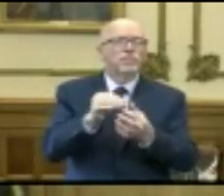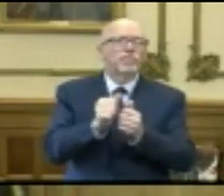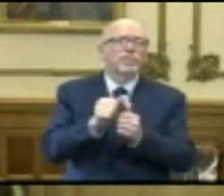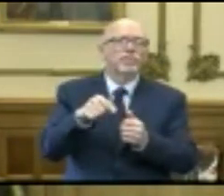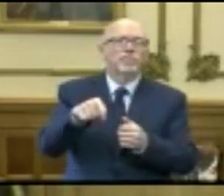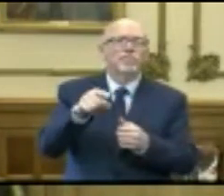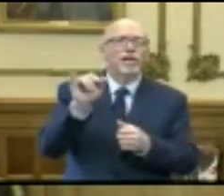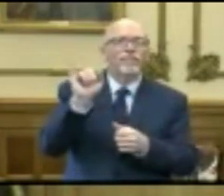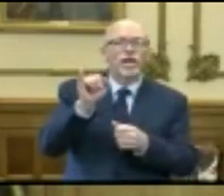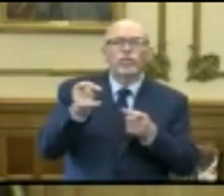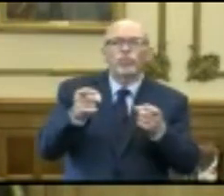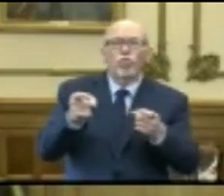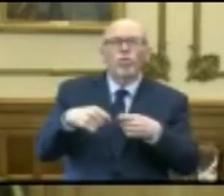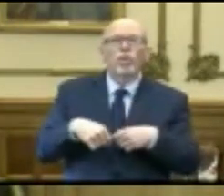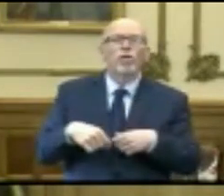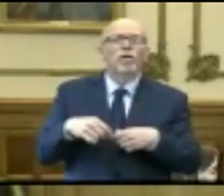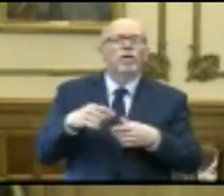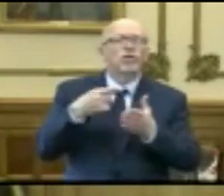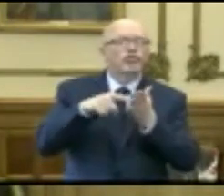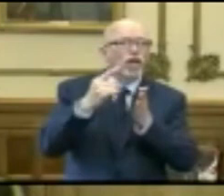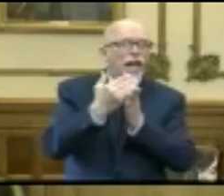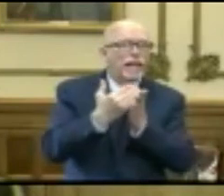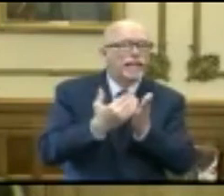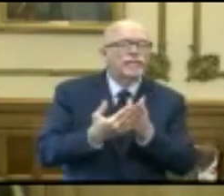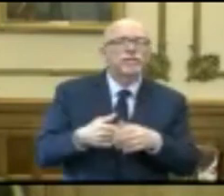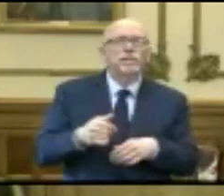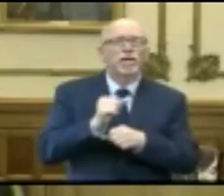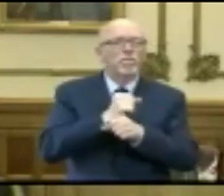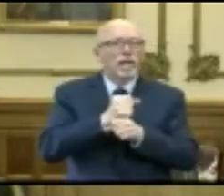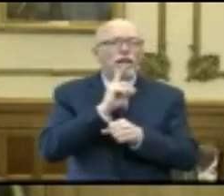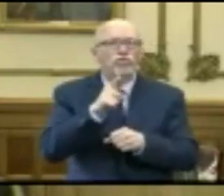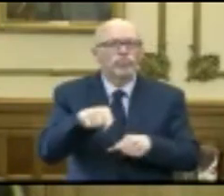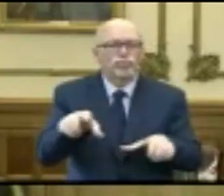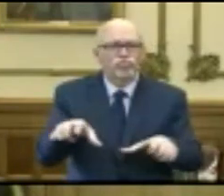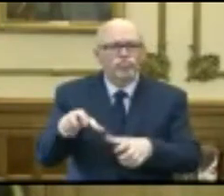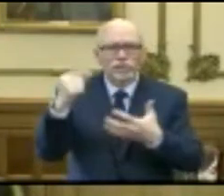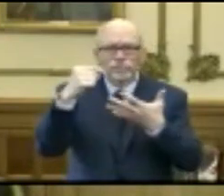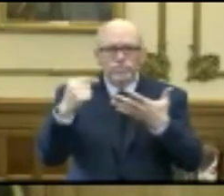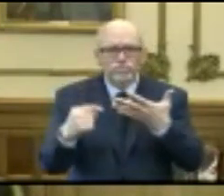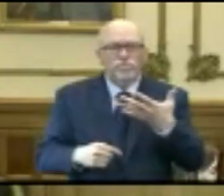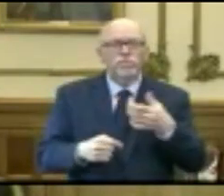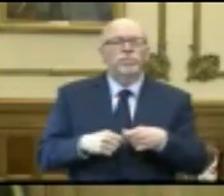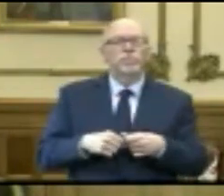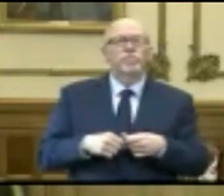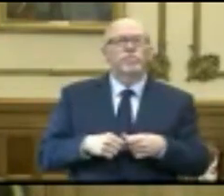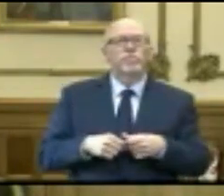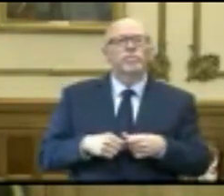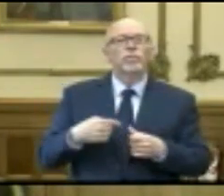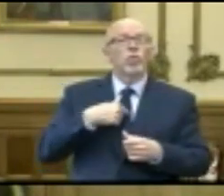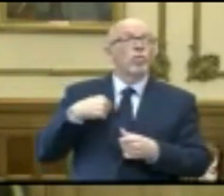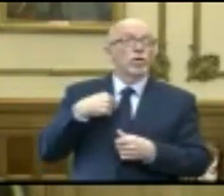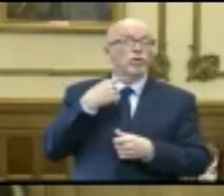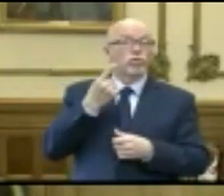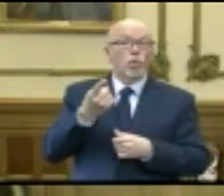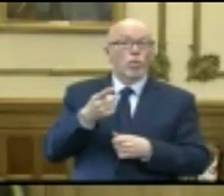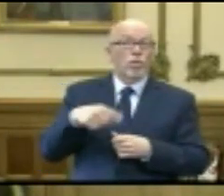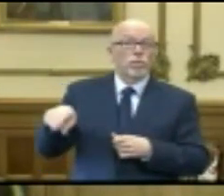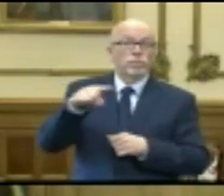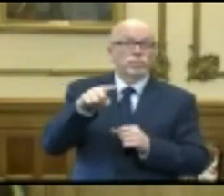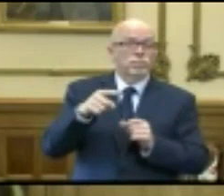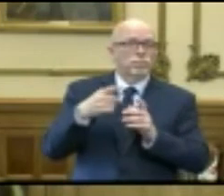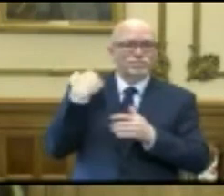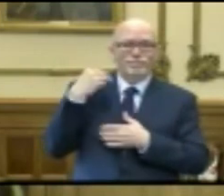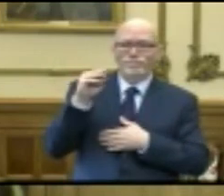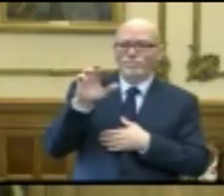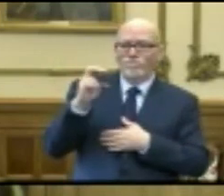you know, infection control and checklists and things to make sure that they were doing. And we originally told them almost immediately, I think it was mid